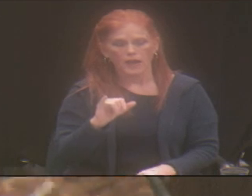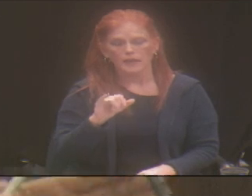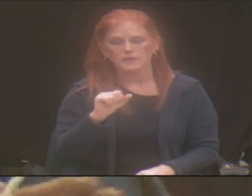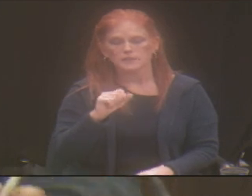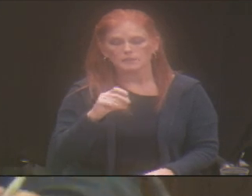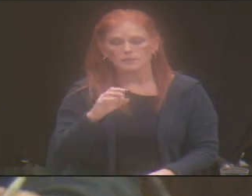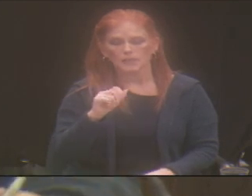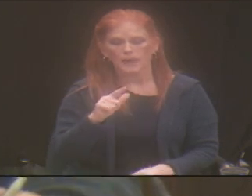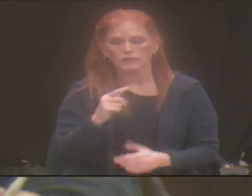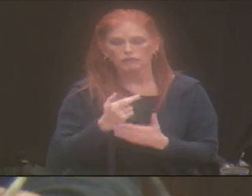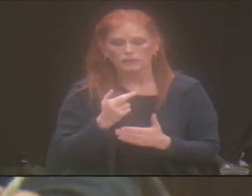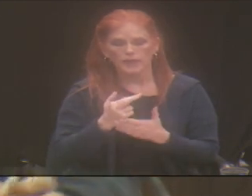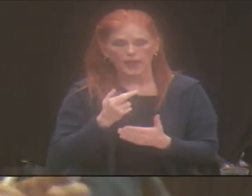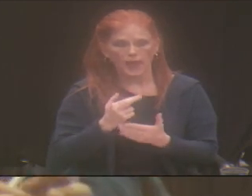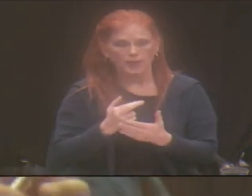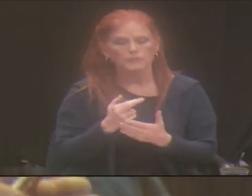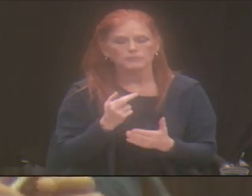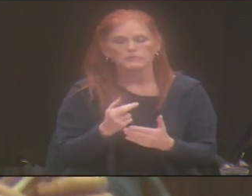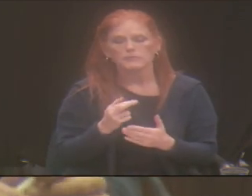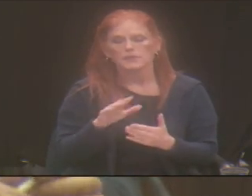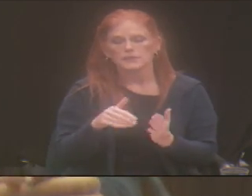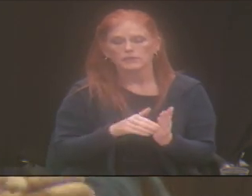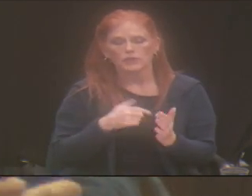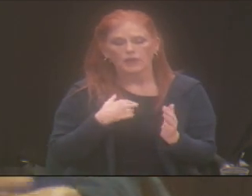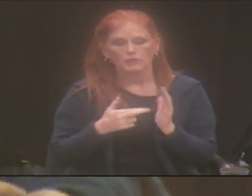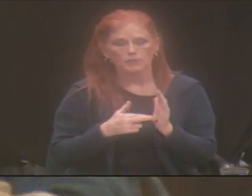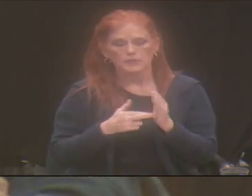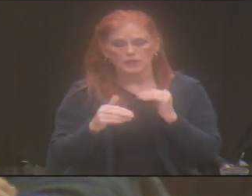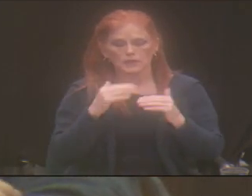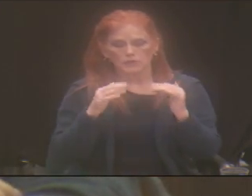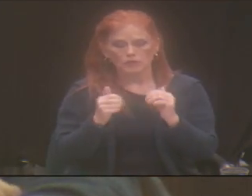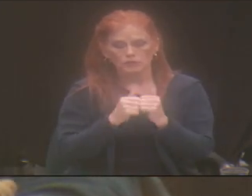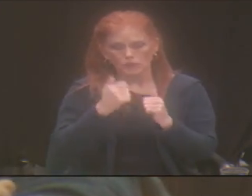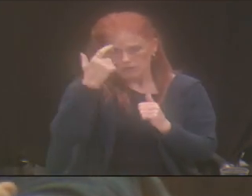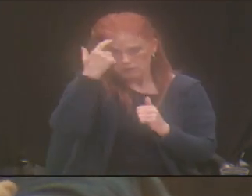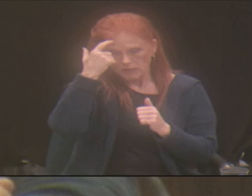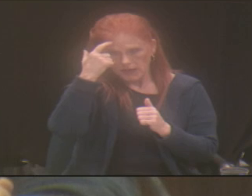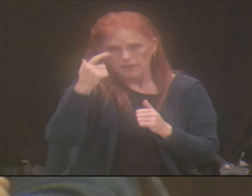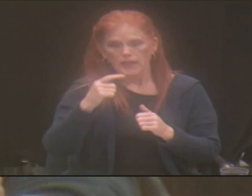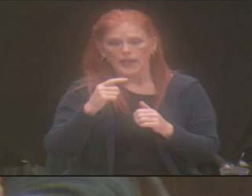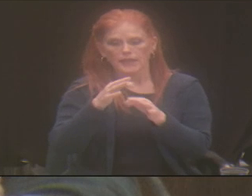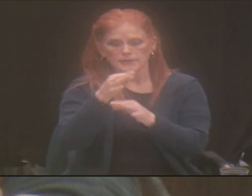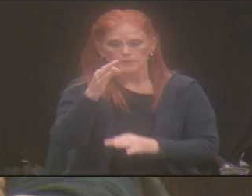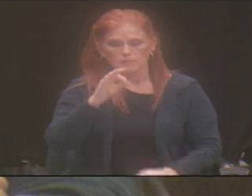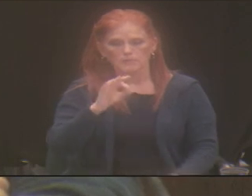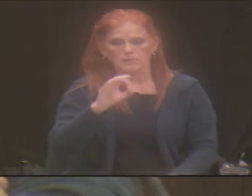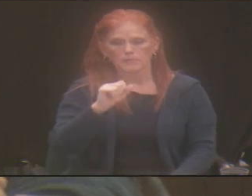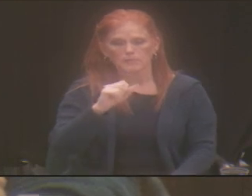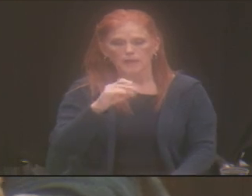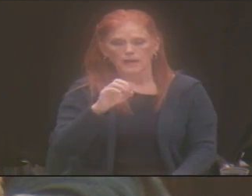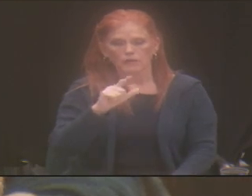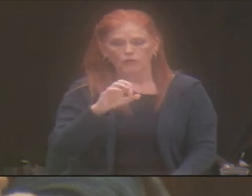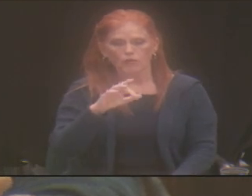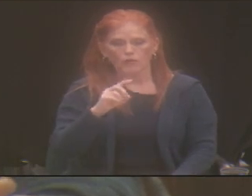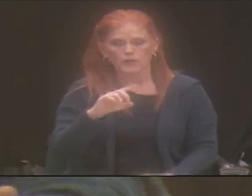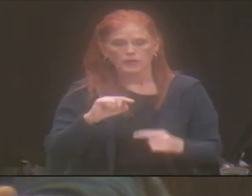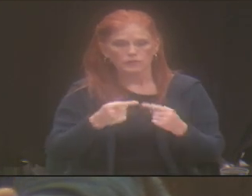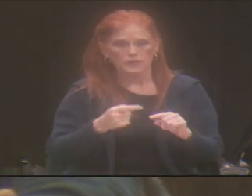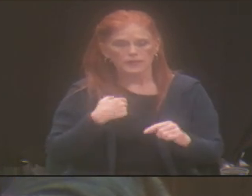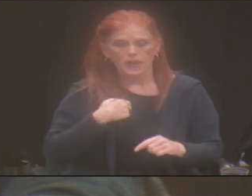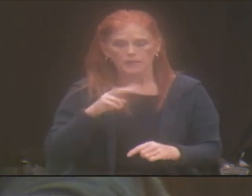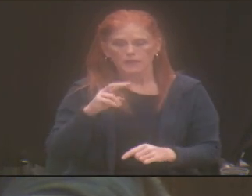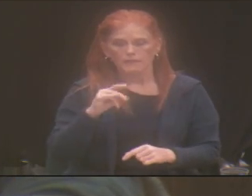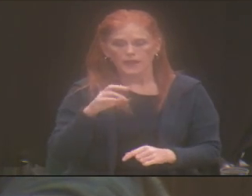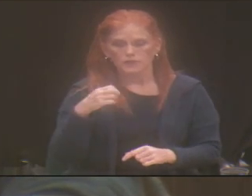rehabilitation center. So I represent adults with brain injury and spinal cord injury. And I am the vice chair of the commission.